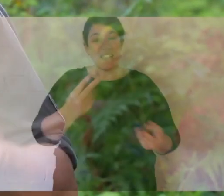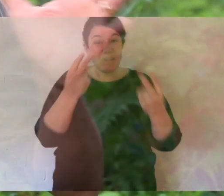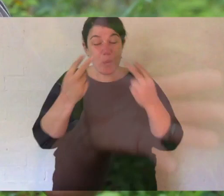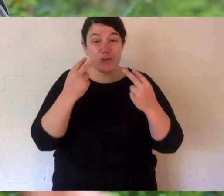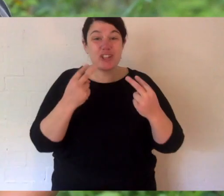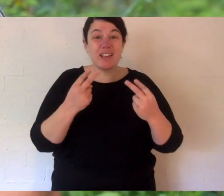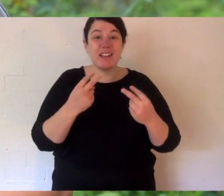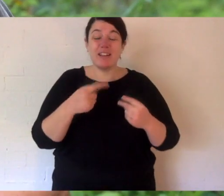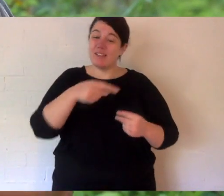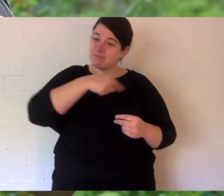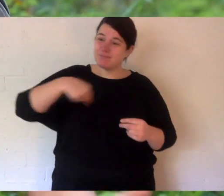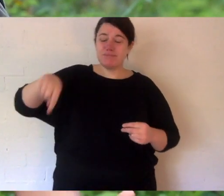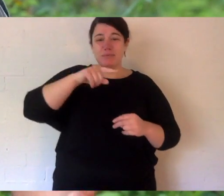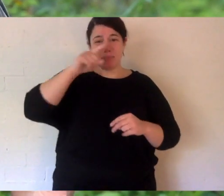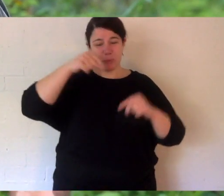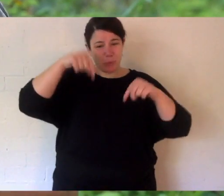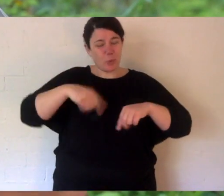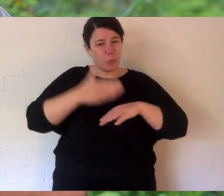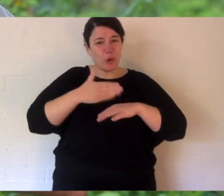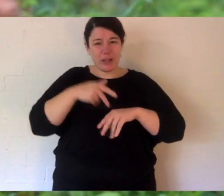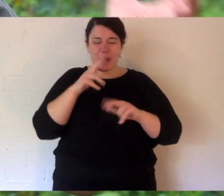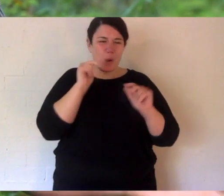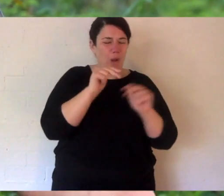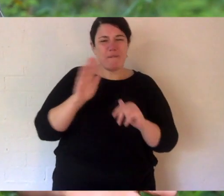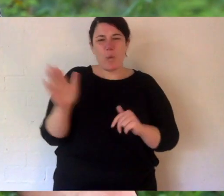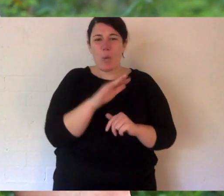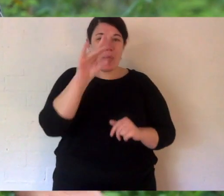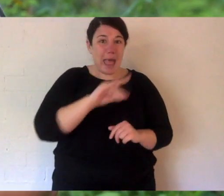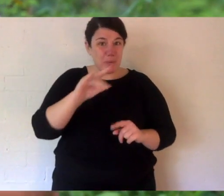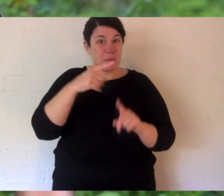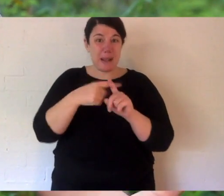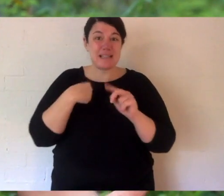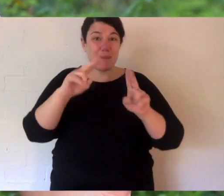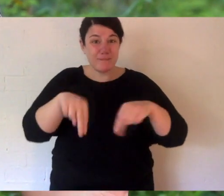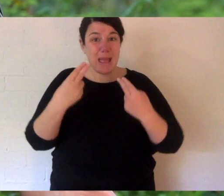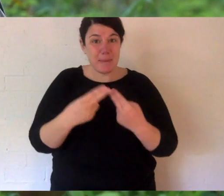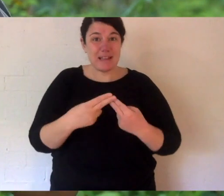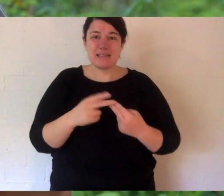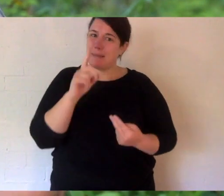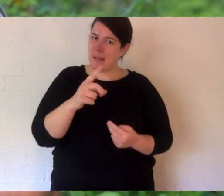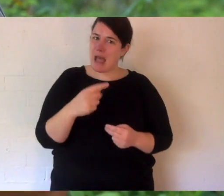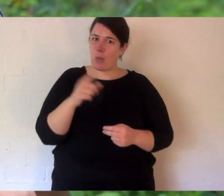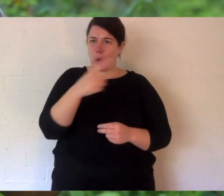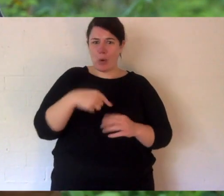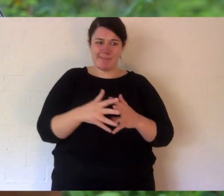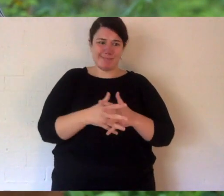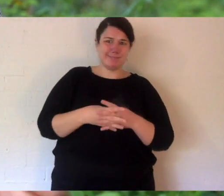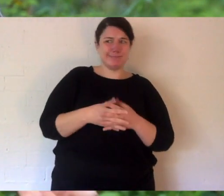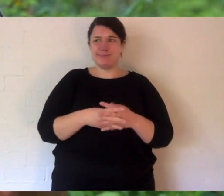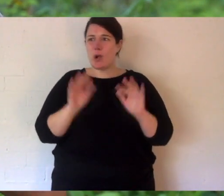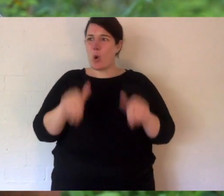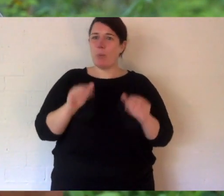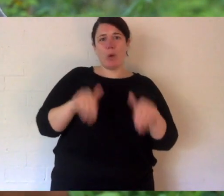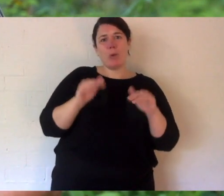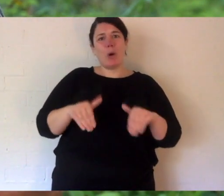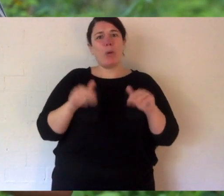Thanks for watching, everyone. The Keepers and I are looking after all of our animals, and our families. But we all have a bit of extra time at